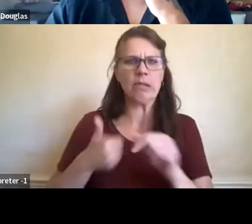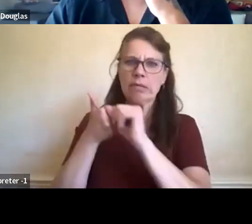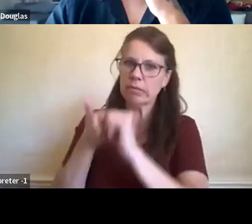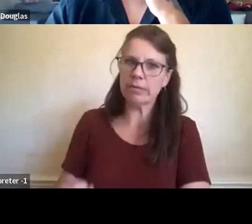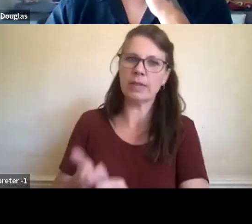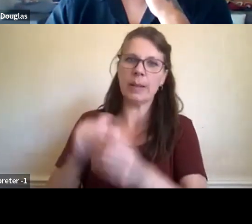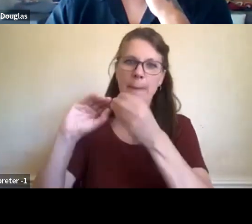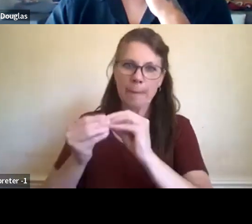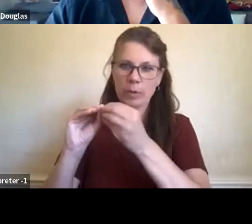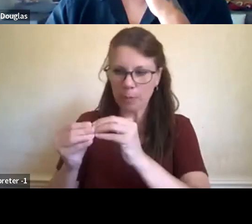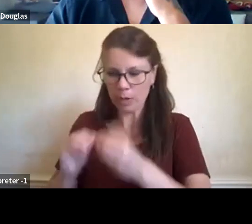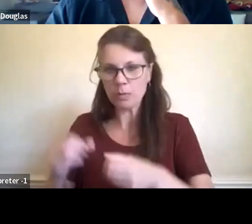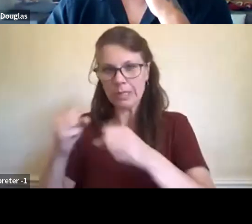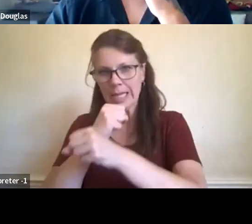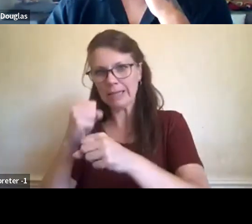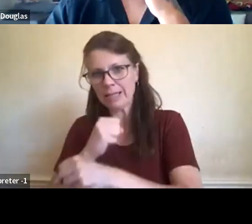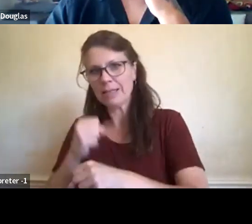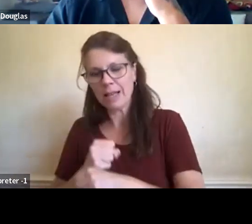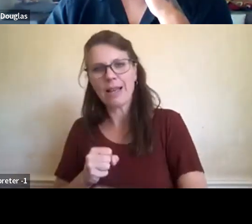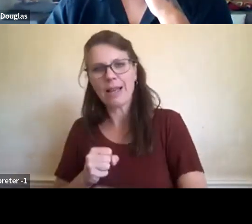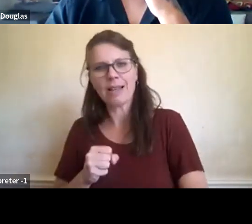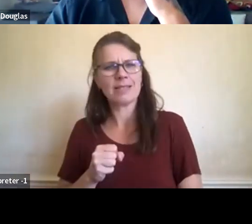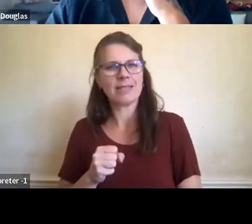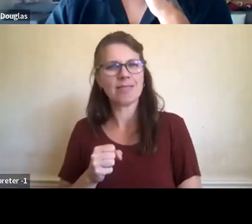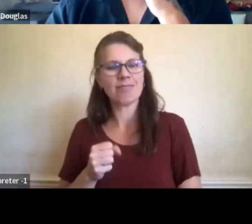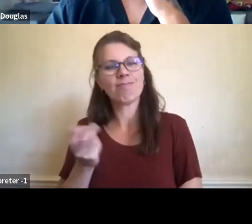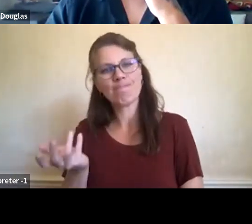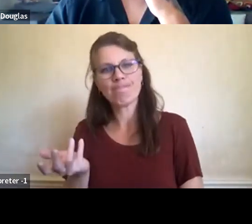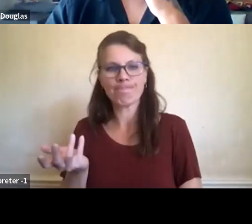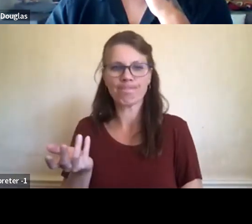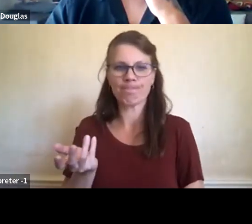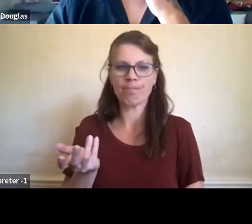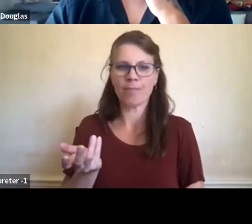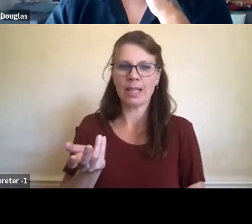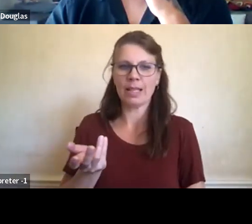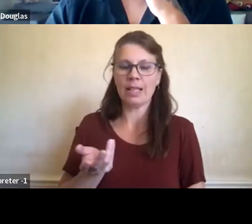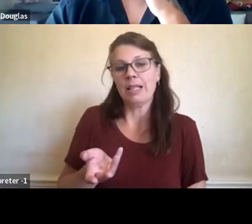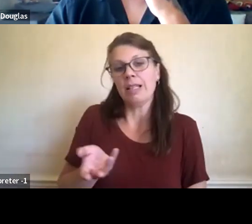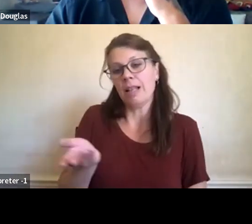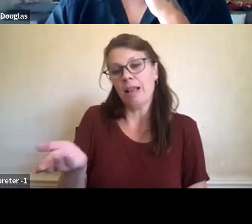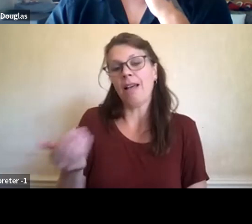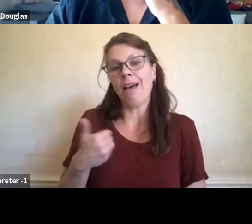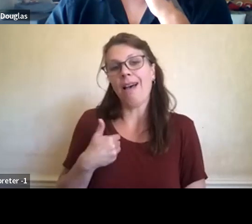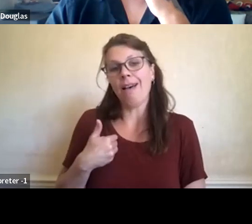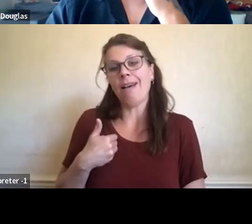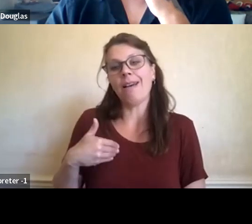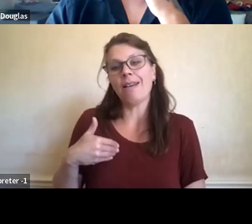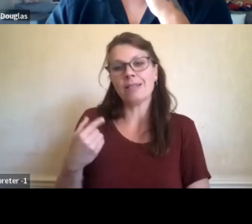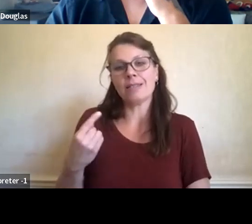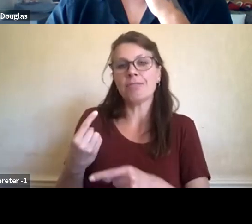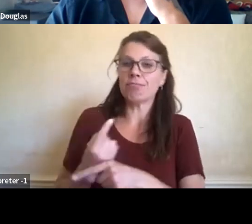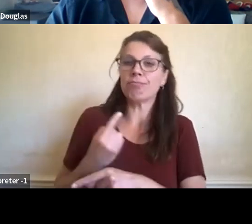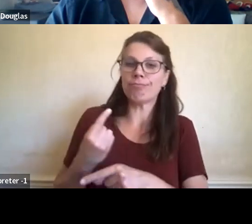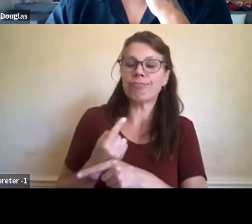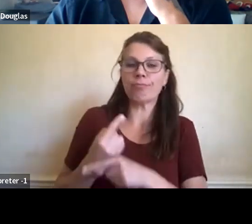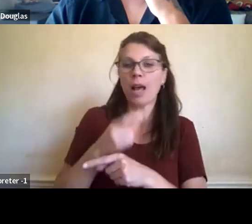a certain year, et cetera. Um, I mean, those are, those, you know, those serve their own purpose. I'm not gonna like totally tear